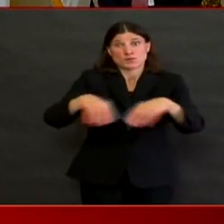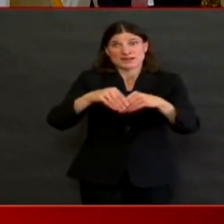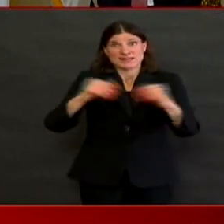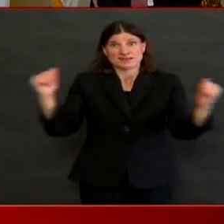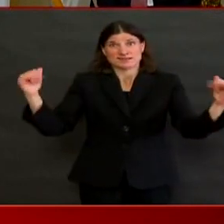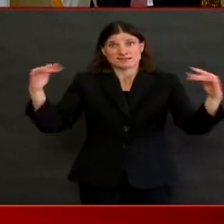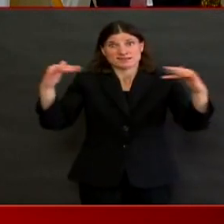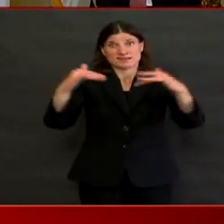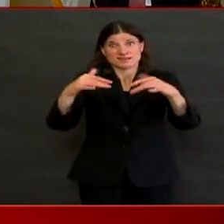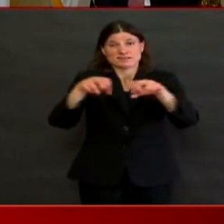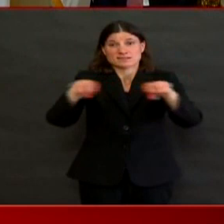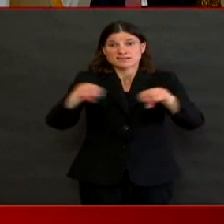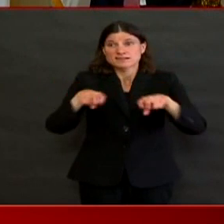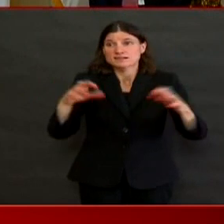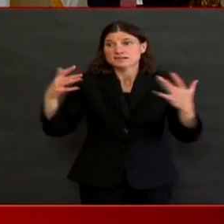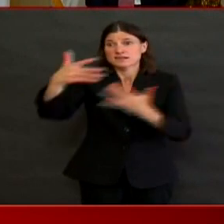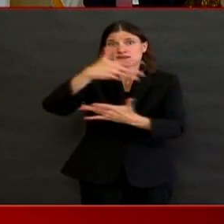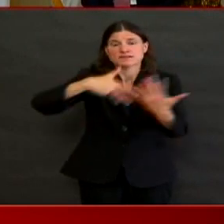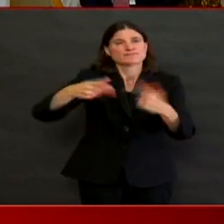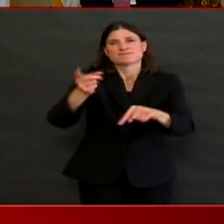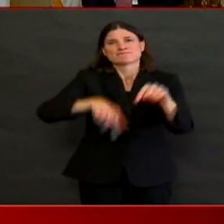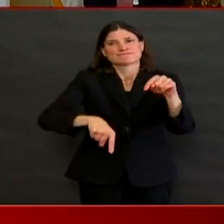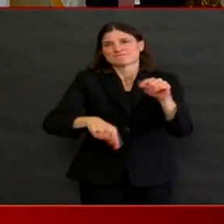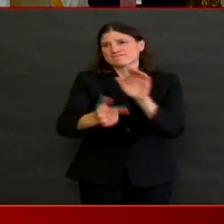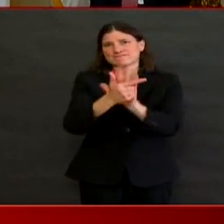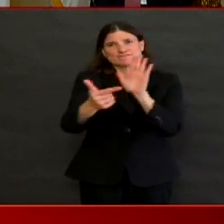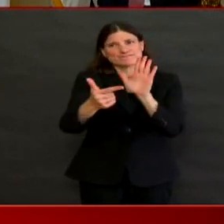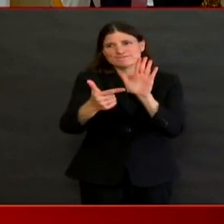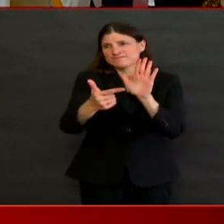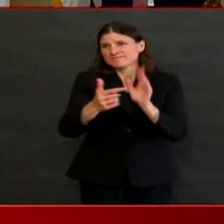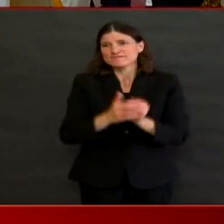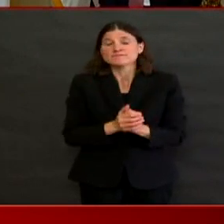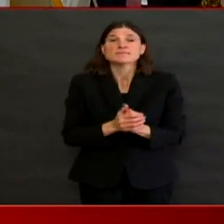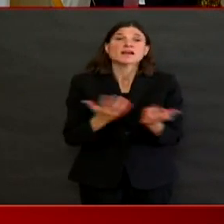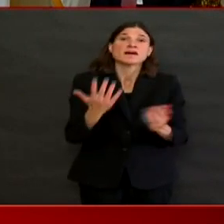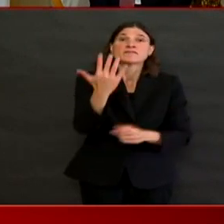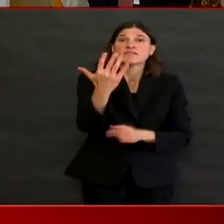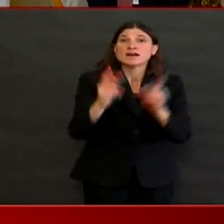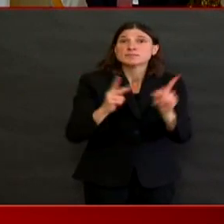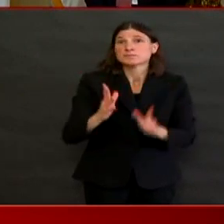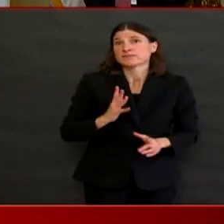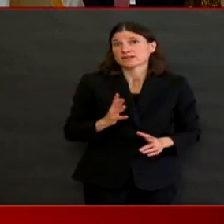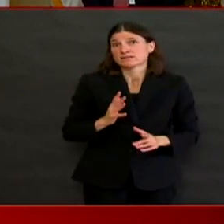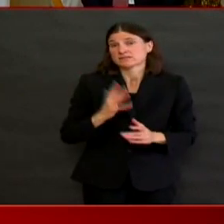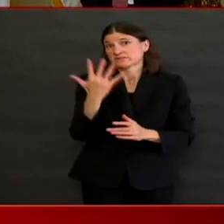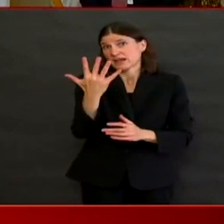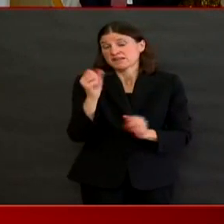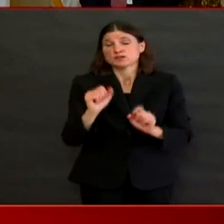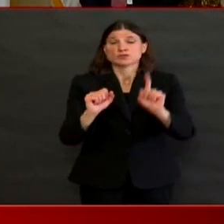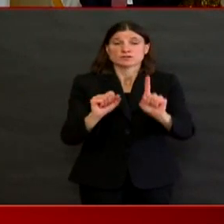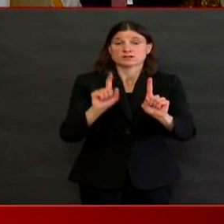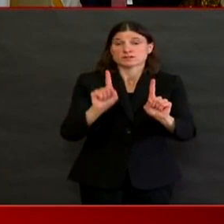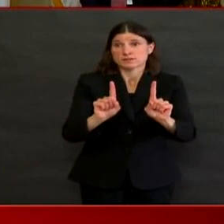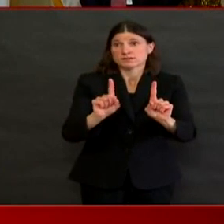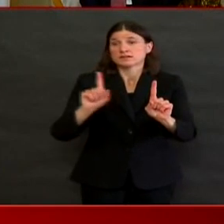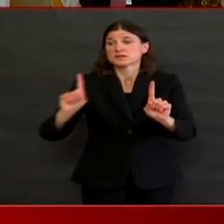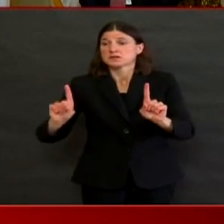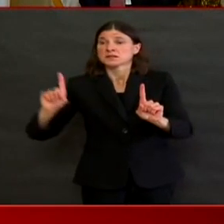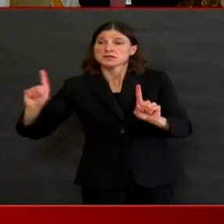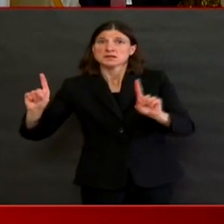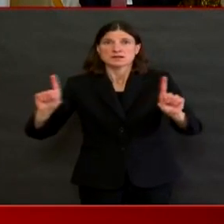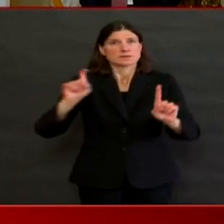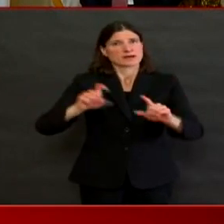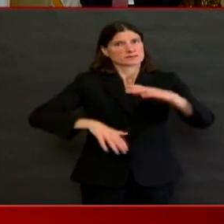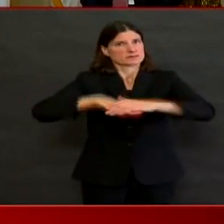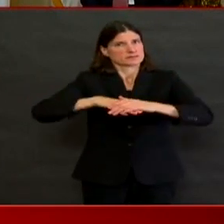So if you wanted to have a small, intimate wedding with five or fewer people, uh, go ahead and do that and get